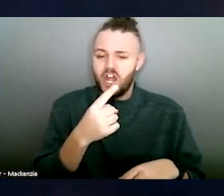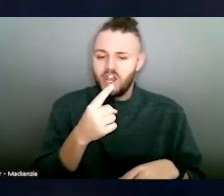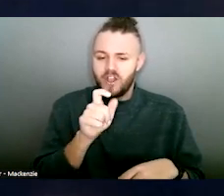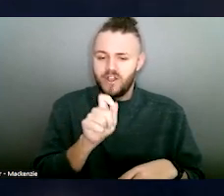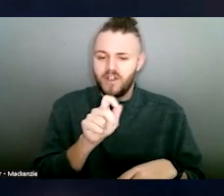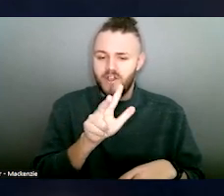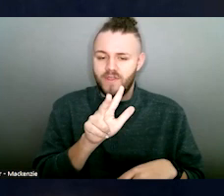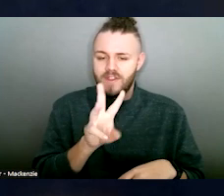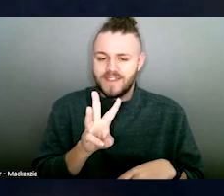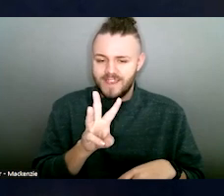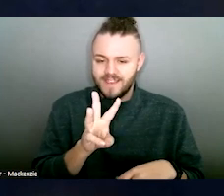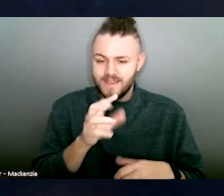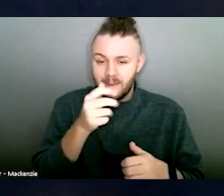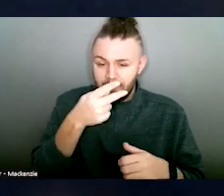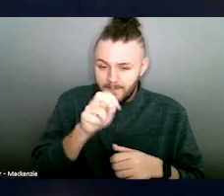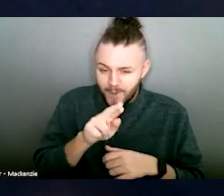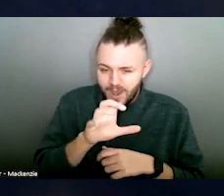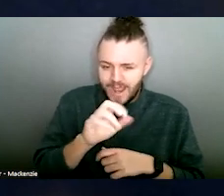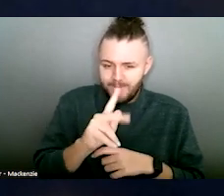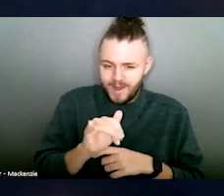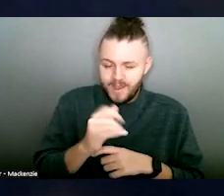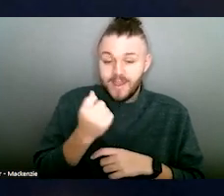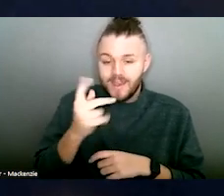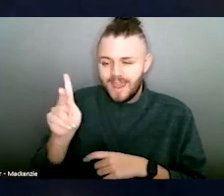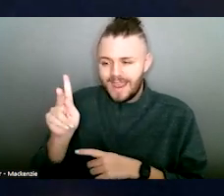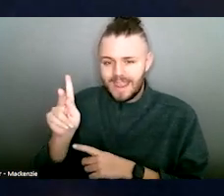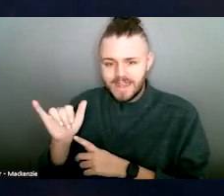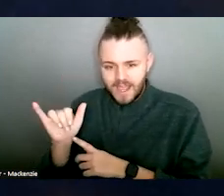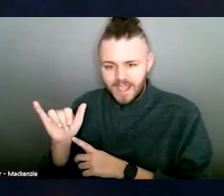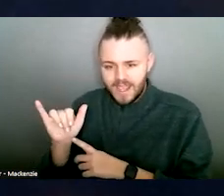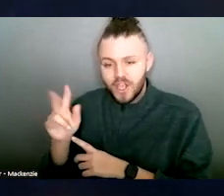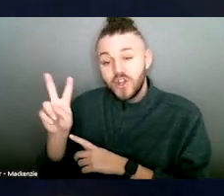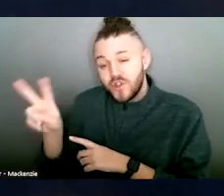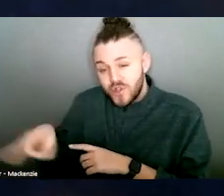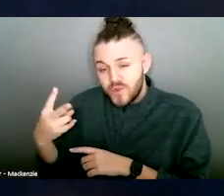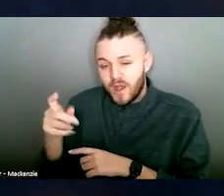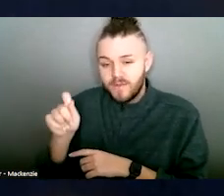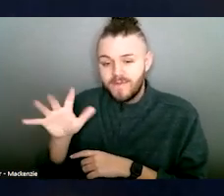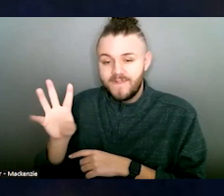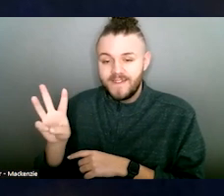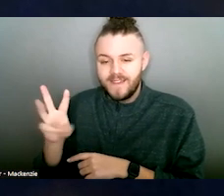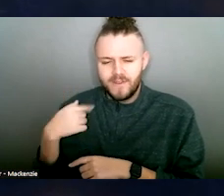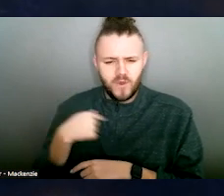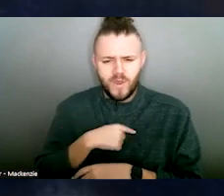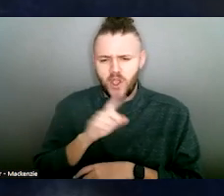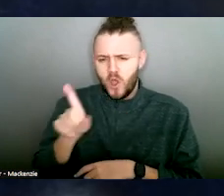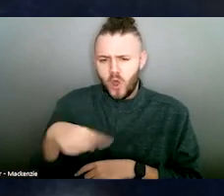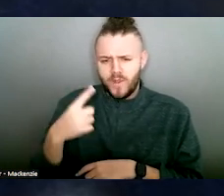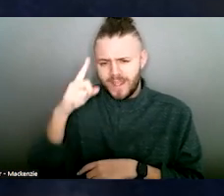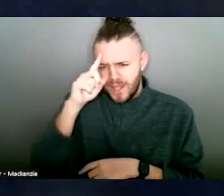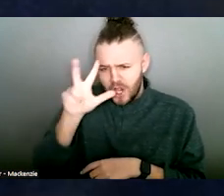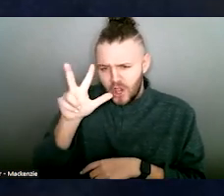And even Kentucky spent $2.54 per capita. We are only spending $0.32